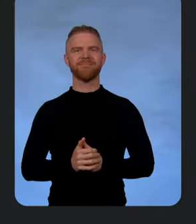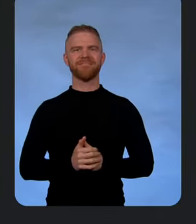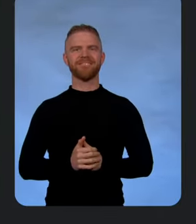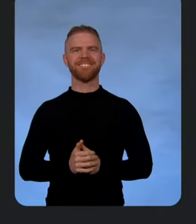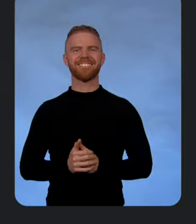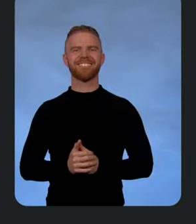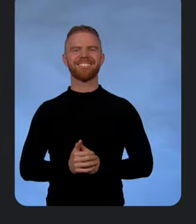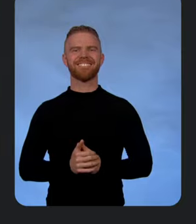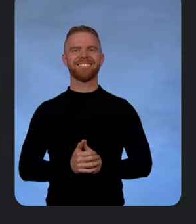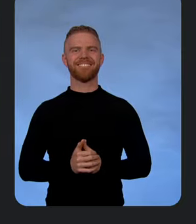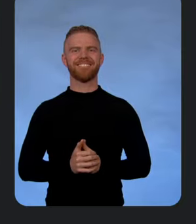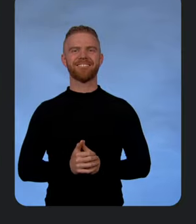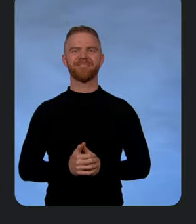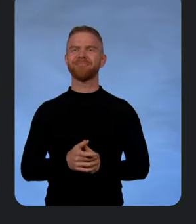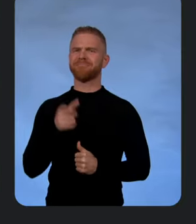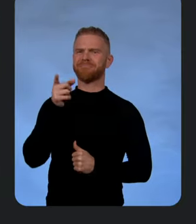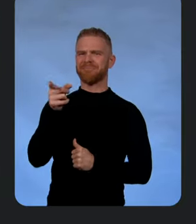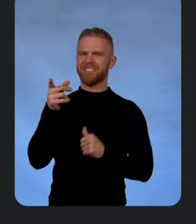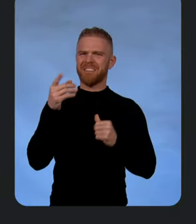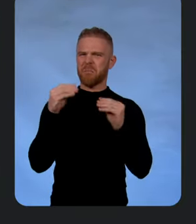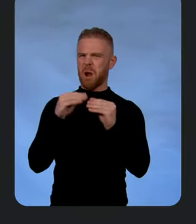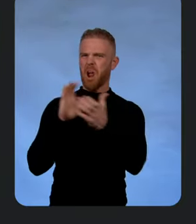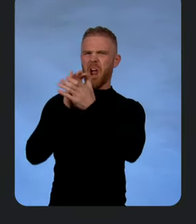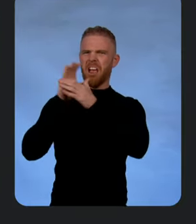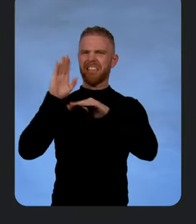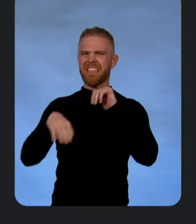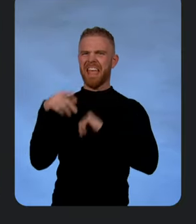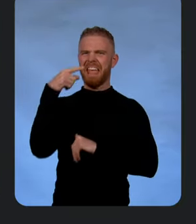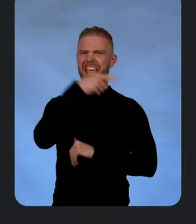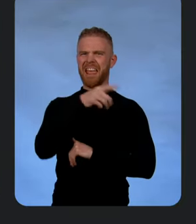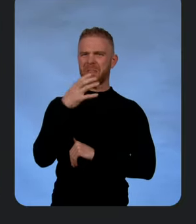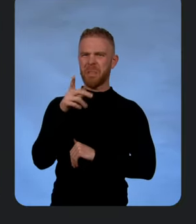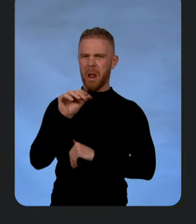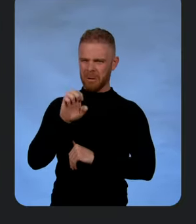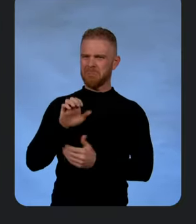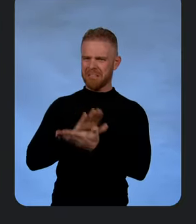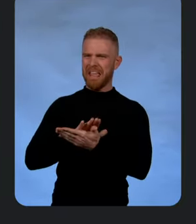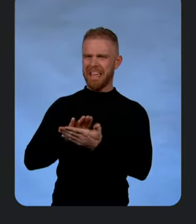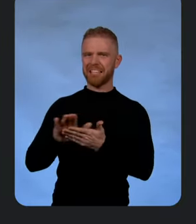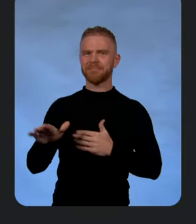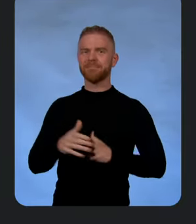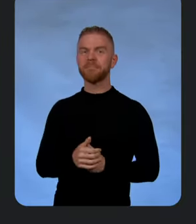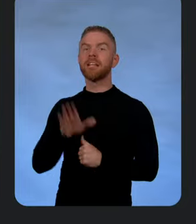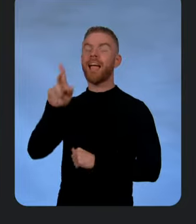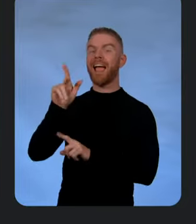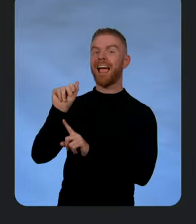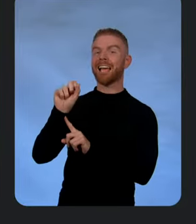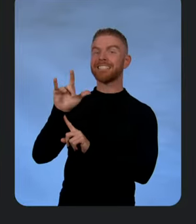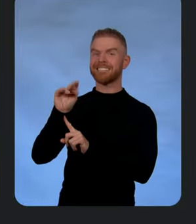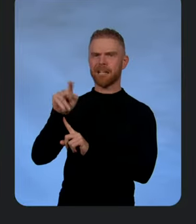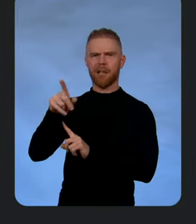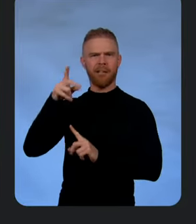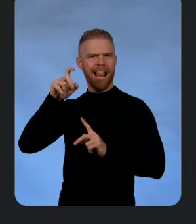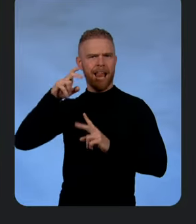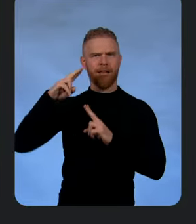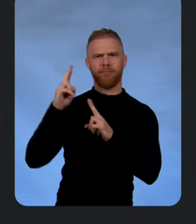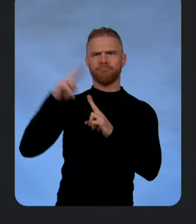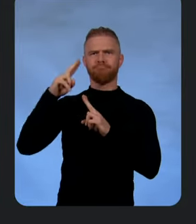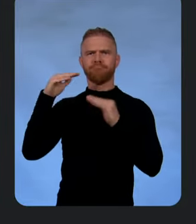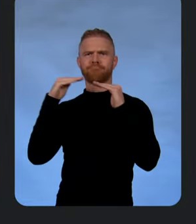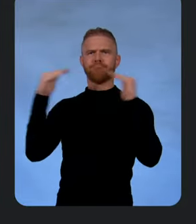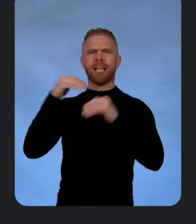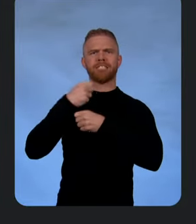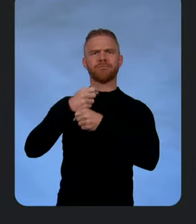You got more claps than Chloe on that one. That's nice. So Kaslin, look, I need a production grade generative AI agent or app.